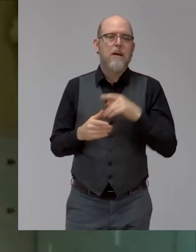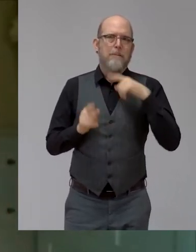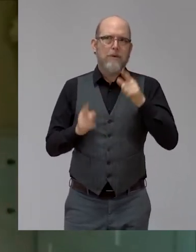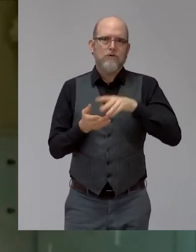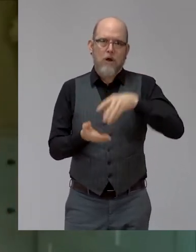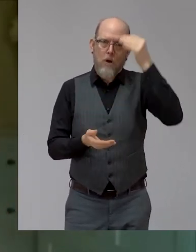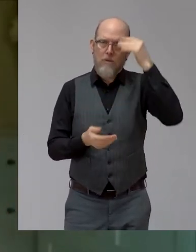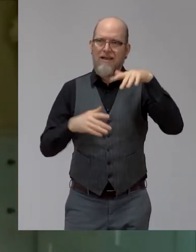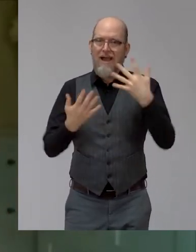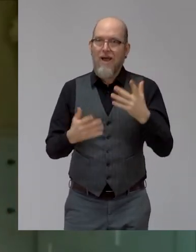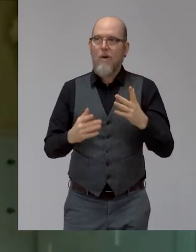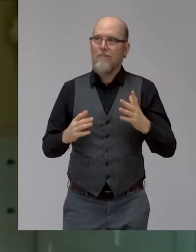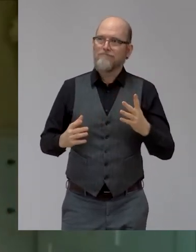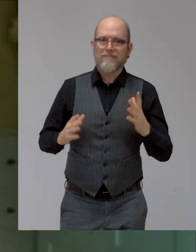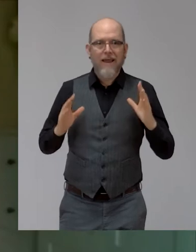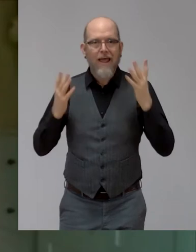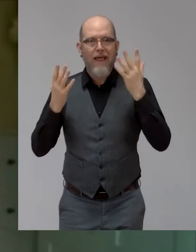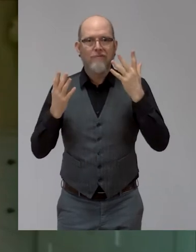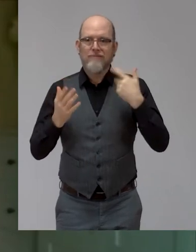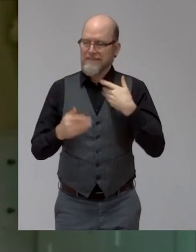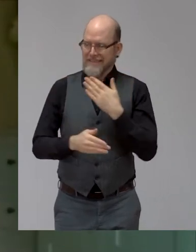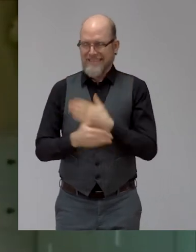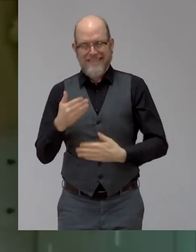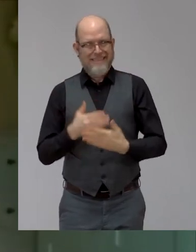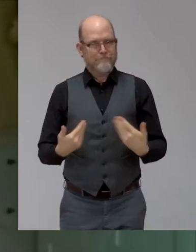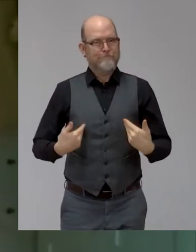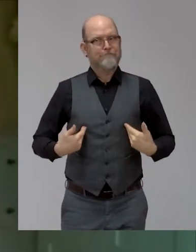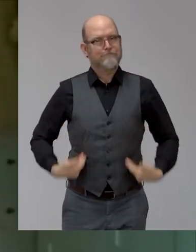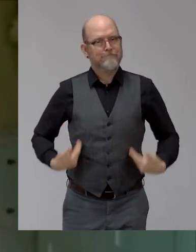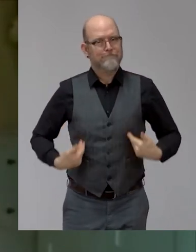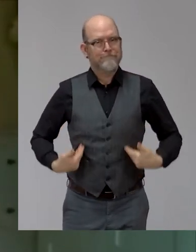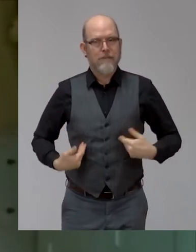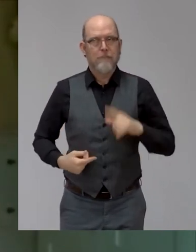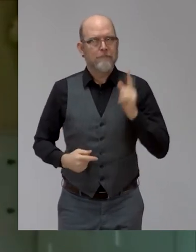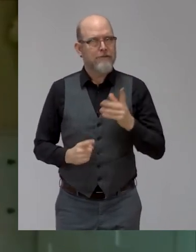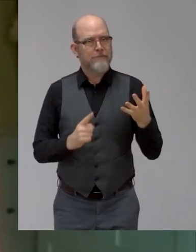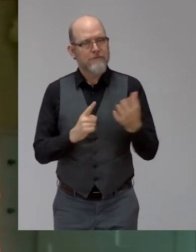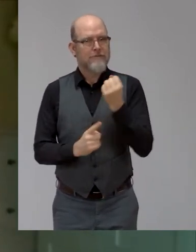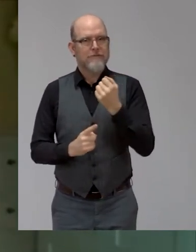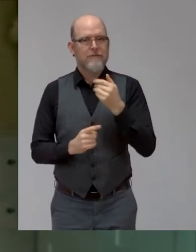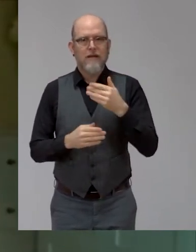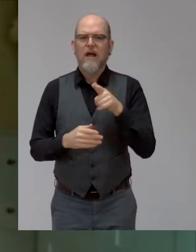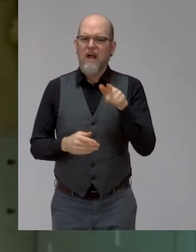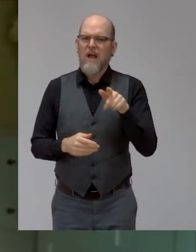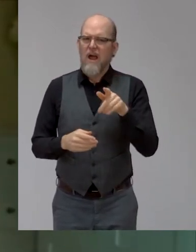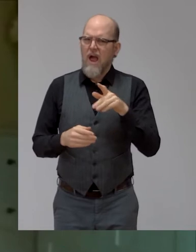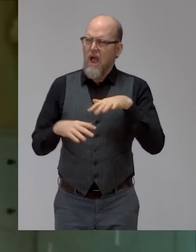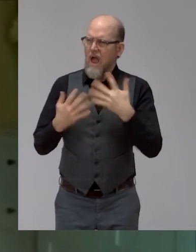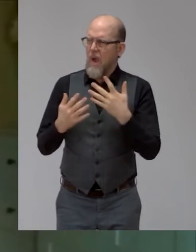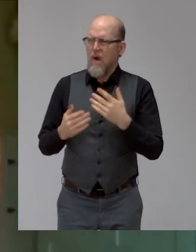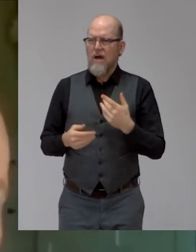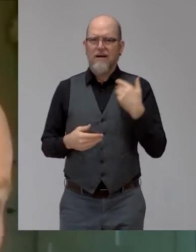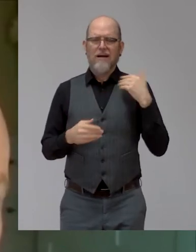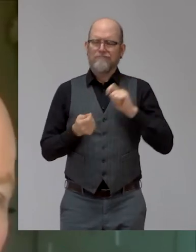disabled, you know, from the complexity of getting dressed in the morning to all the other